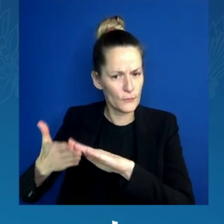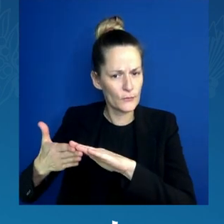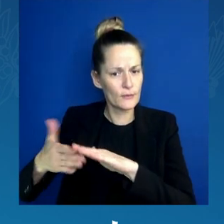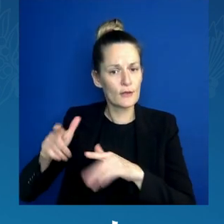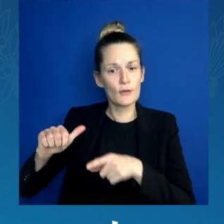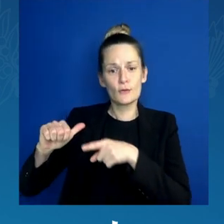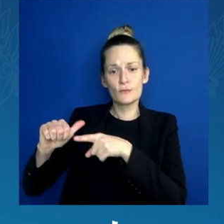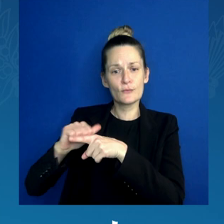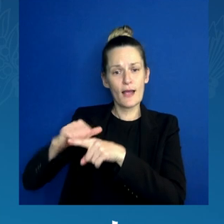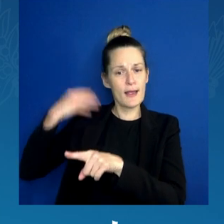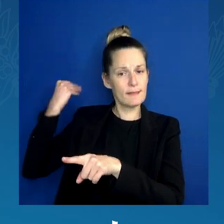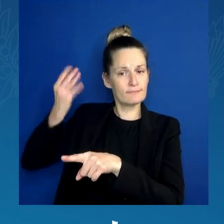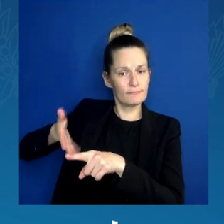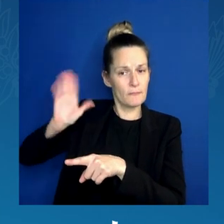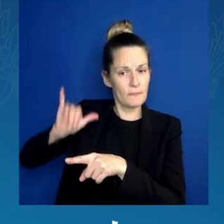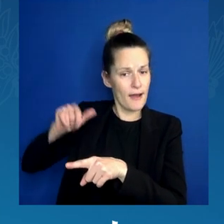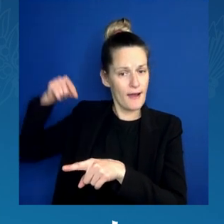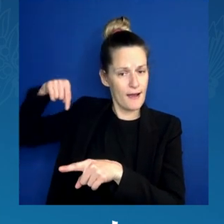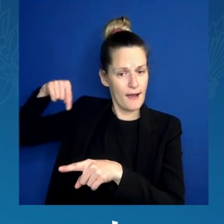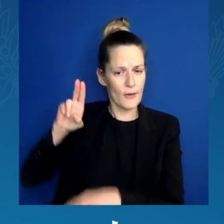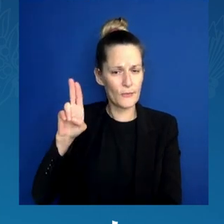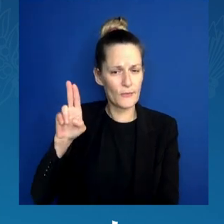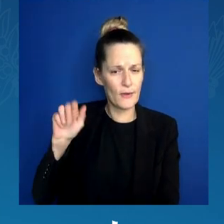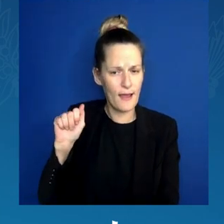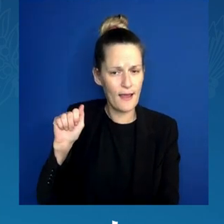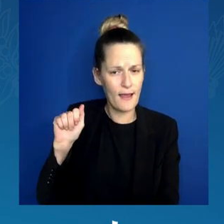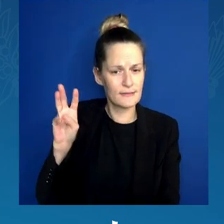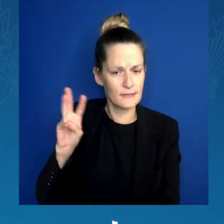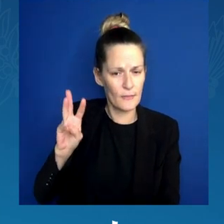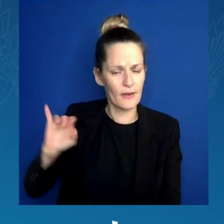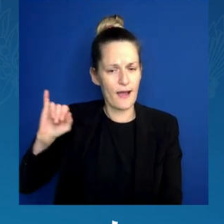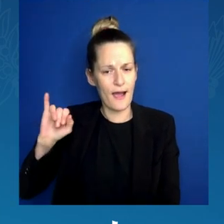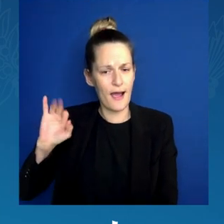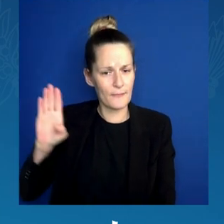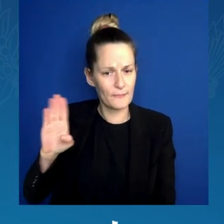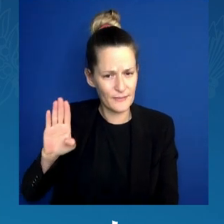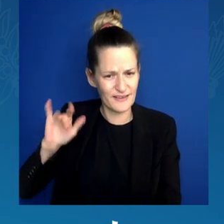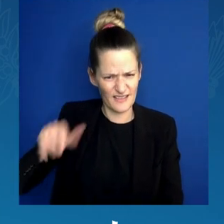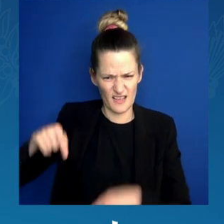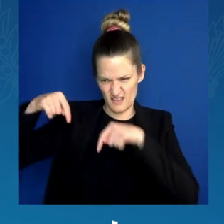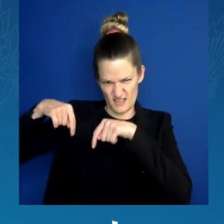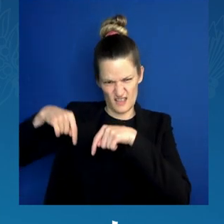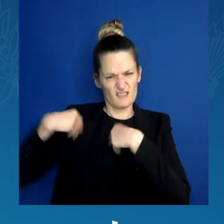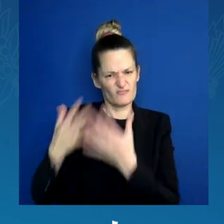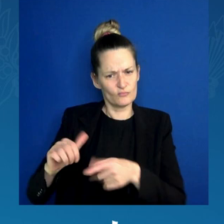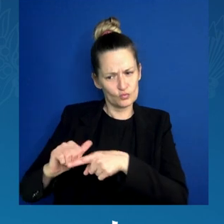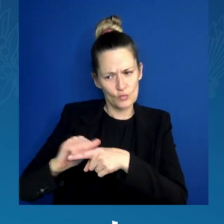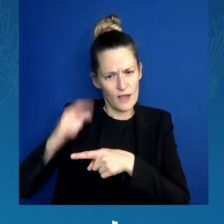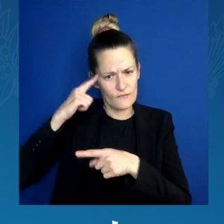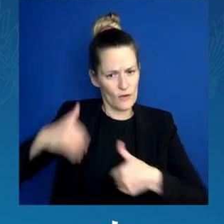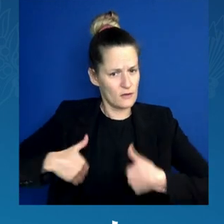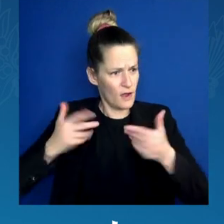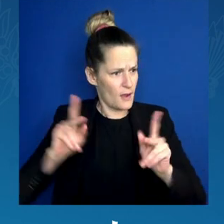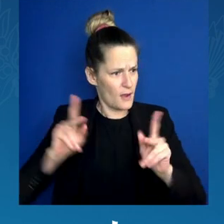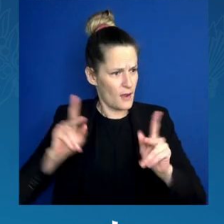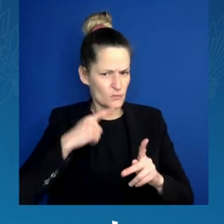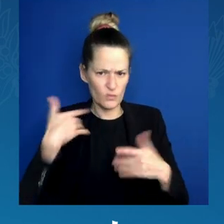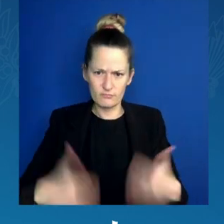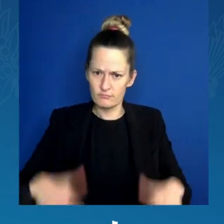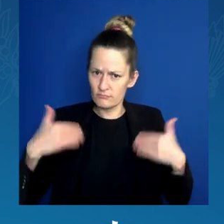it's extraordinary what is happening and what can happen when we invest in